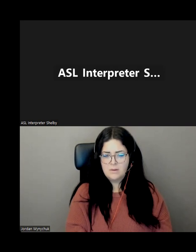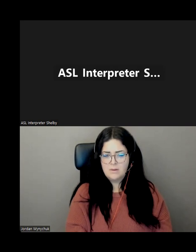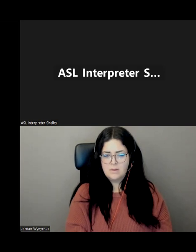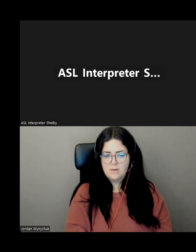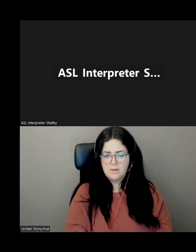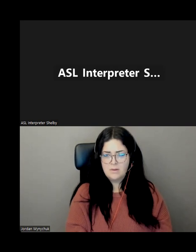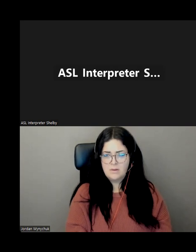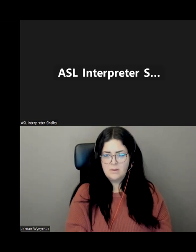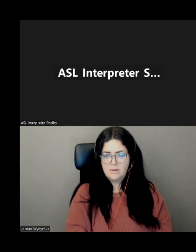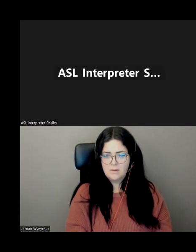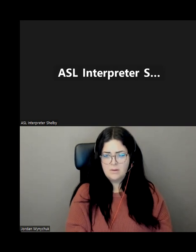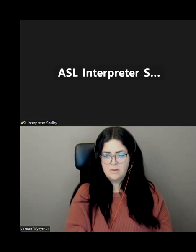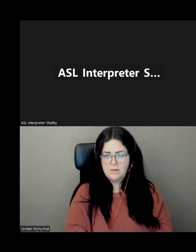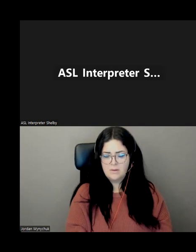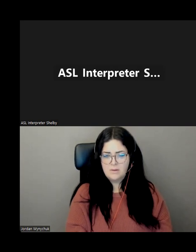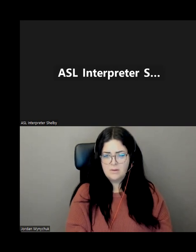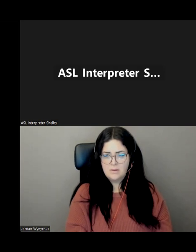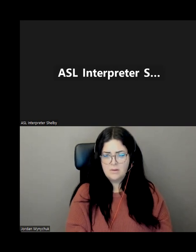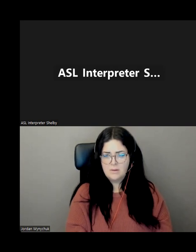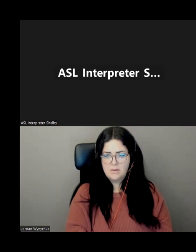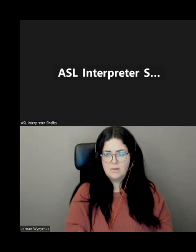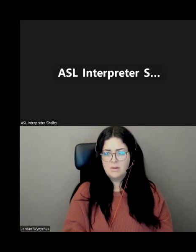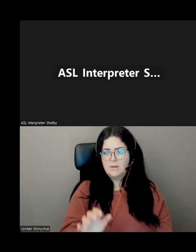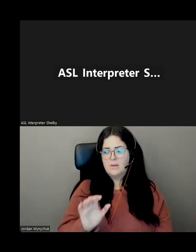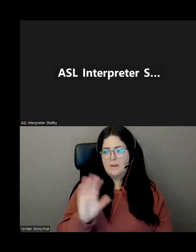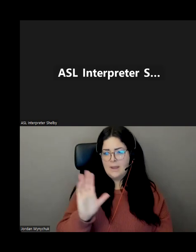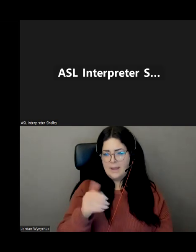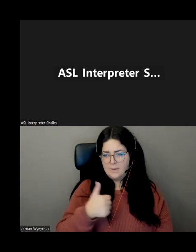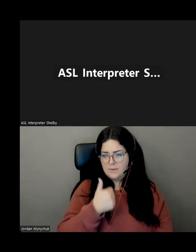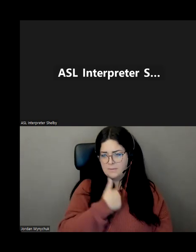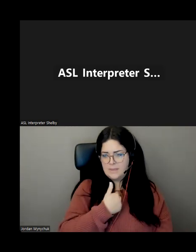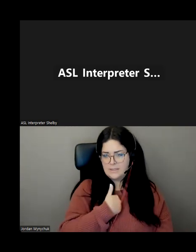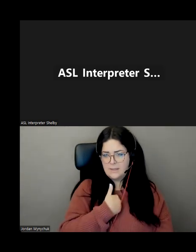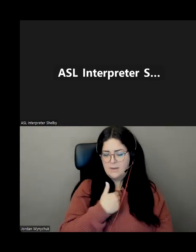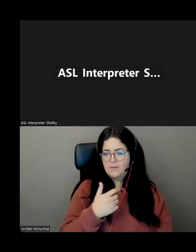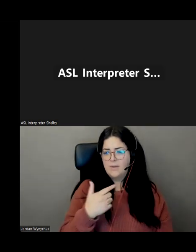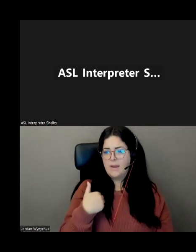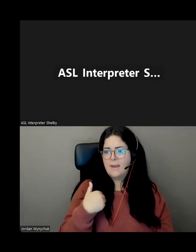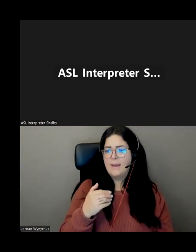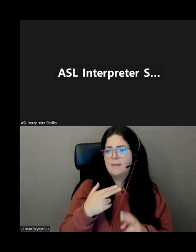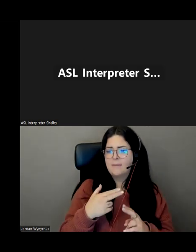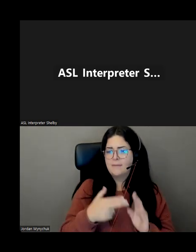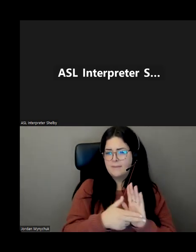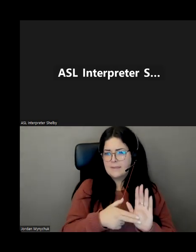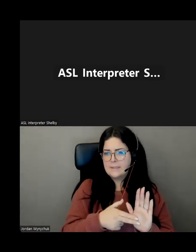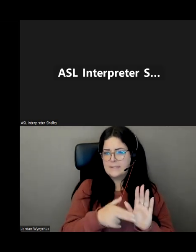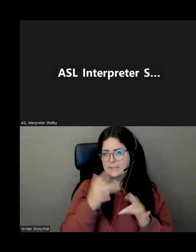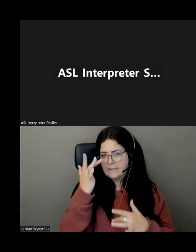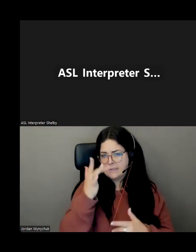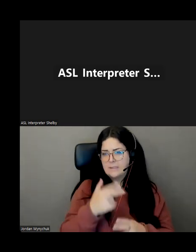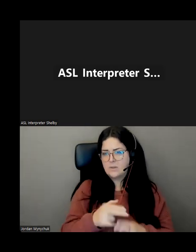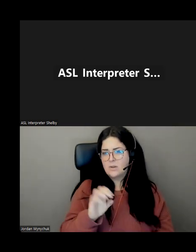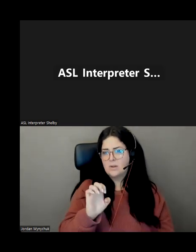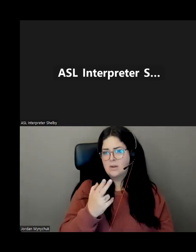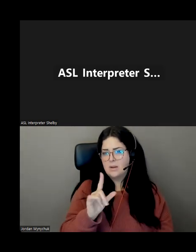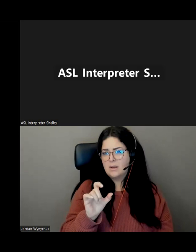my name is moira and i live on the northern peninsula and i have a condition called ellers danlos and so basically if i was